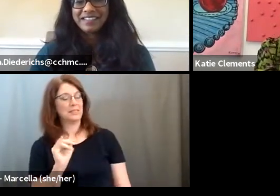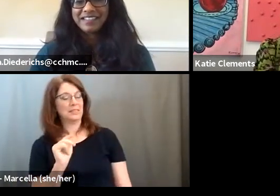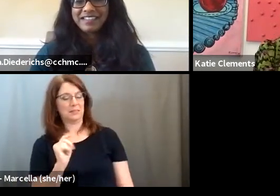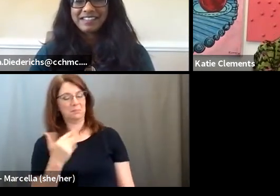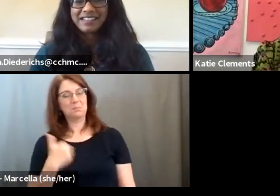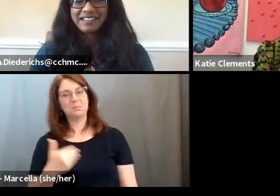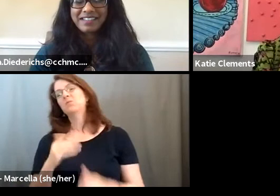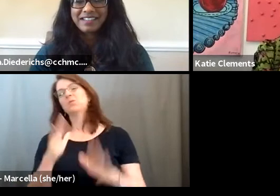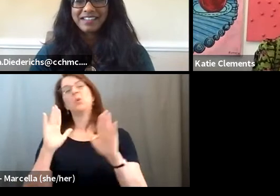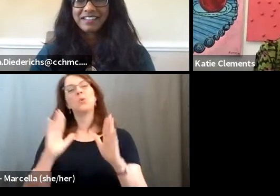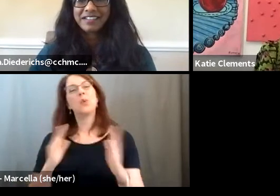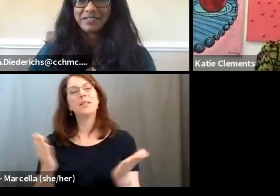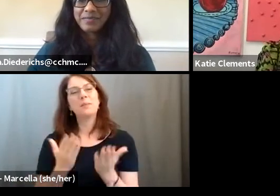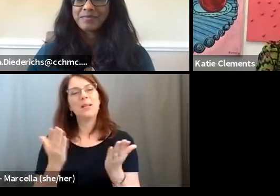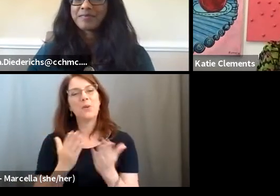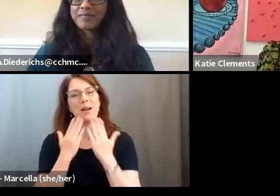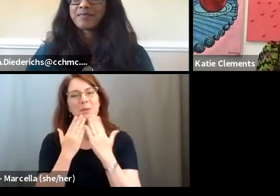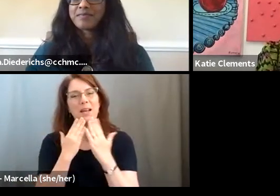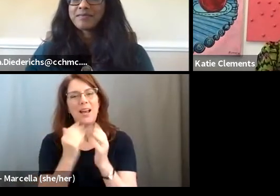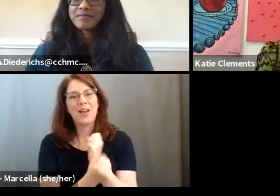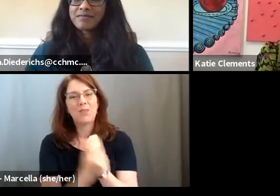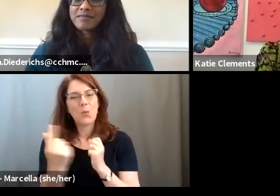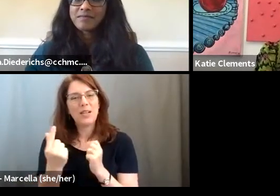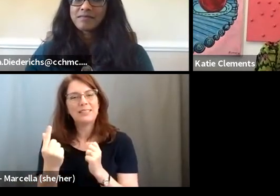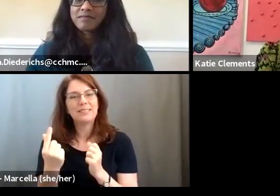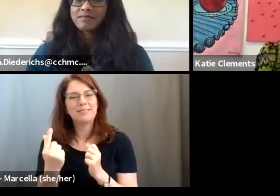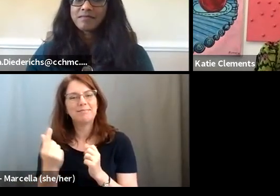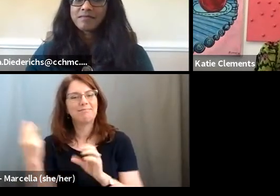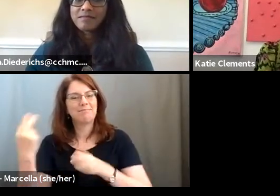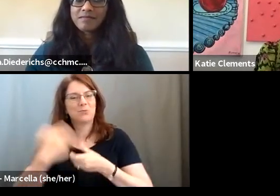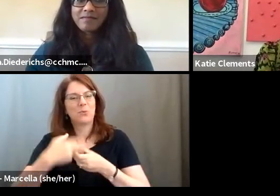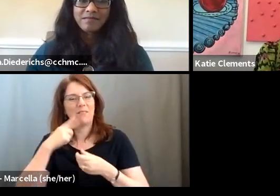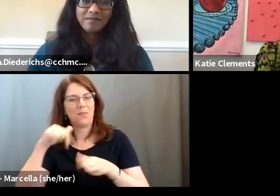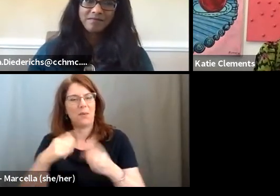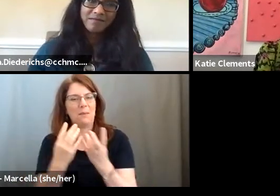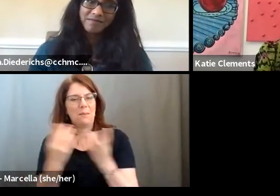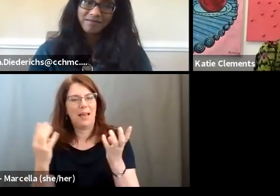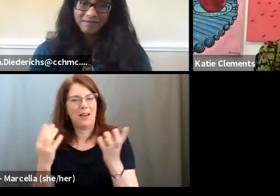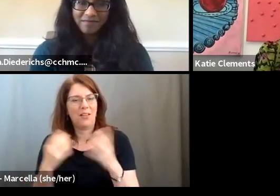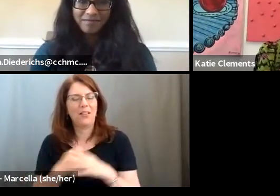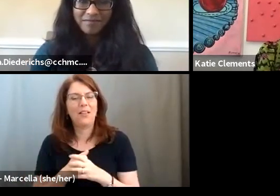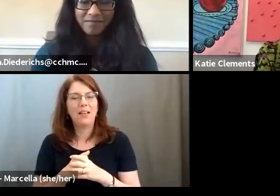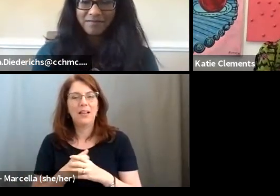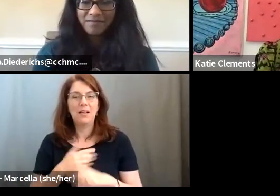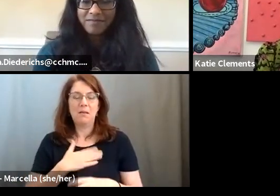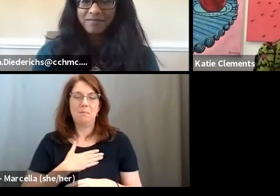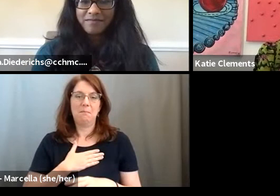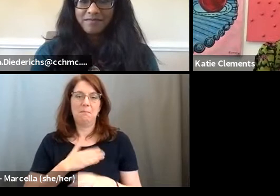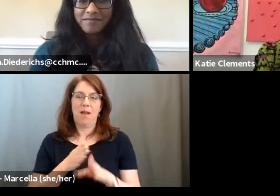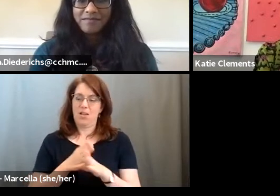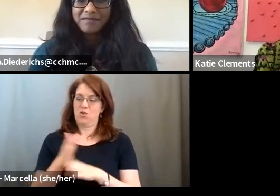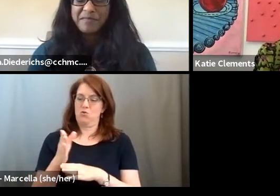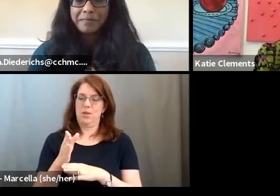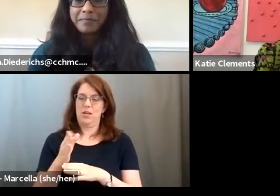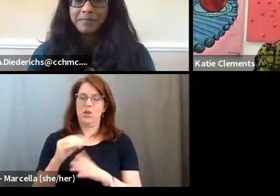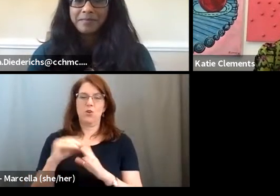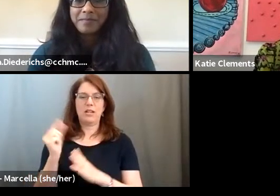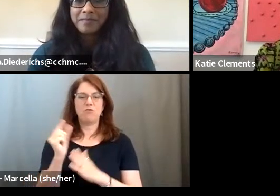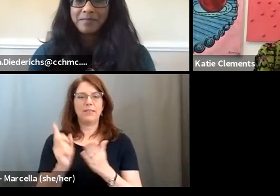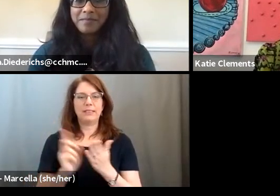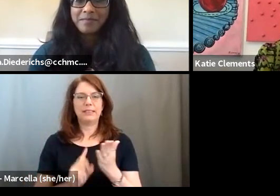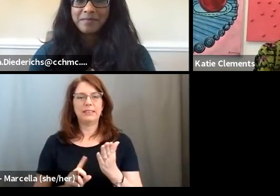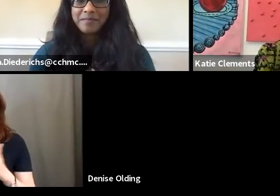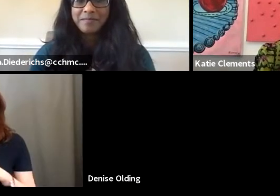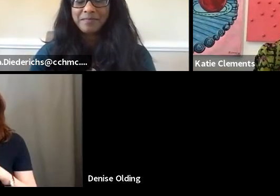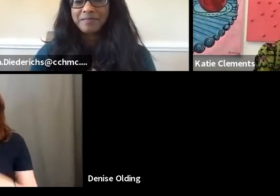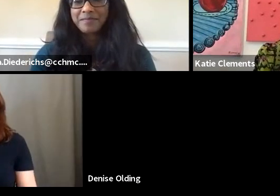So great to be here. I appreciate everyone hopping on for the panel. So my career in graphic design started at